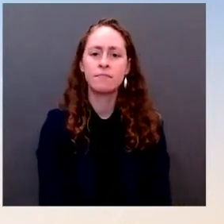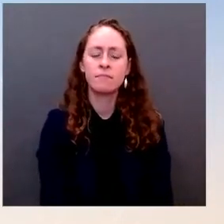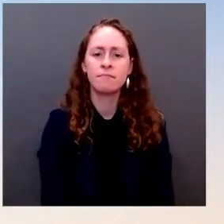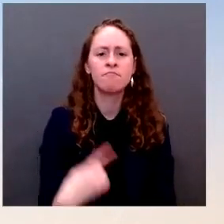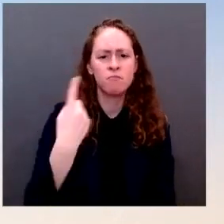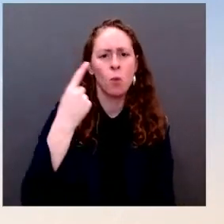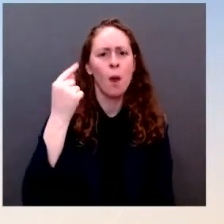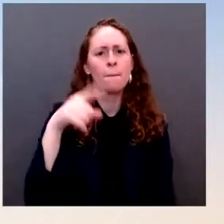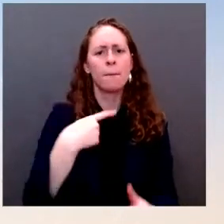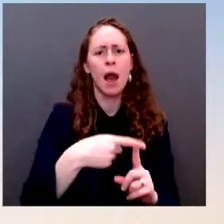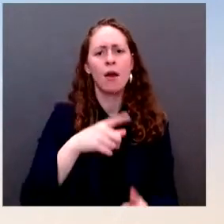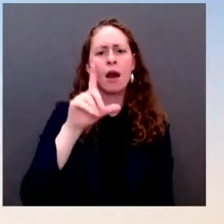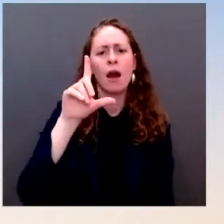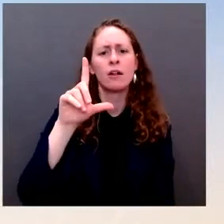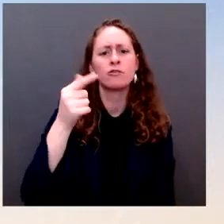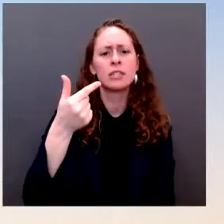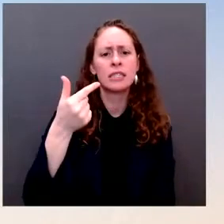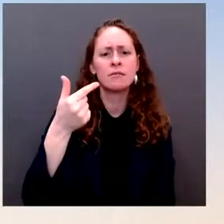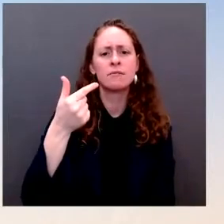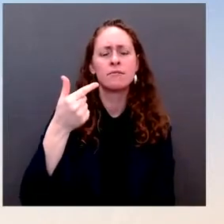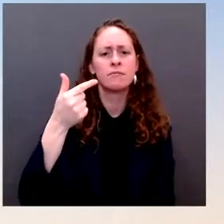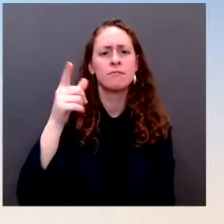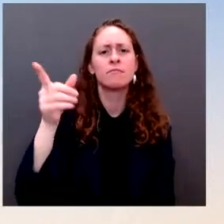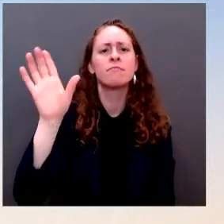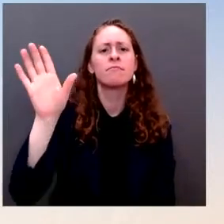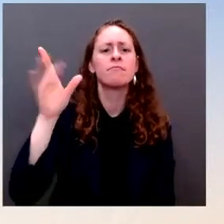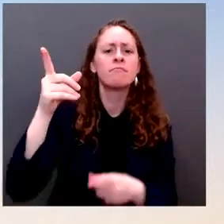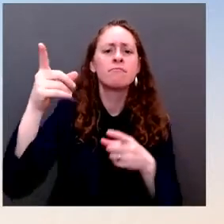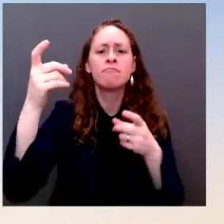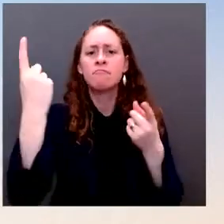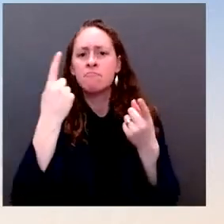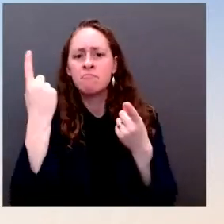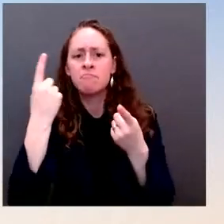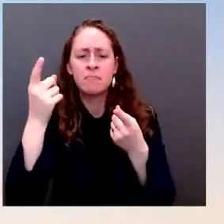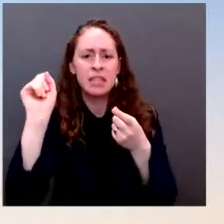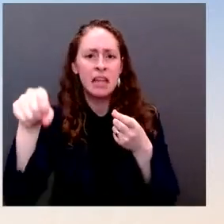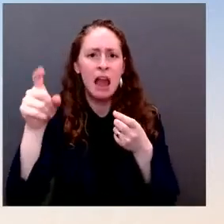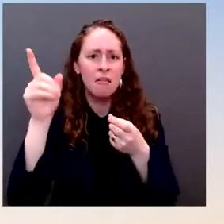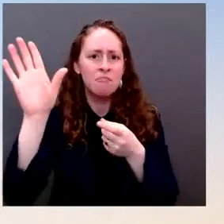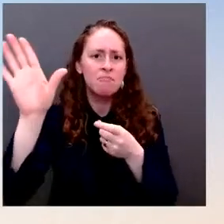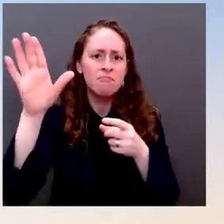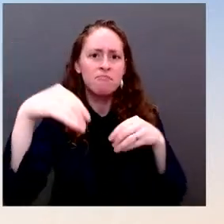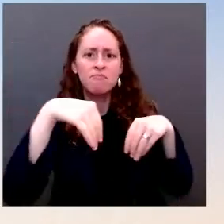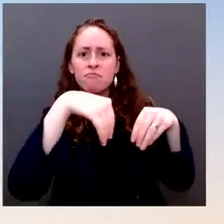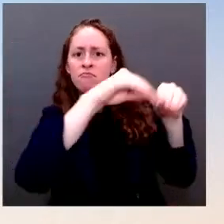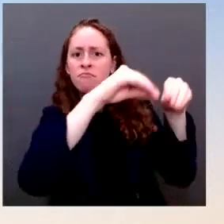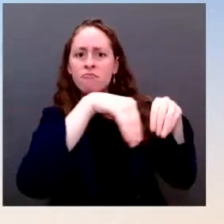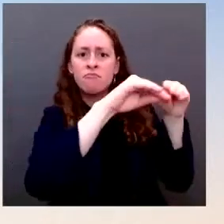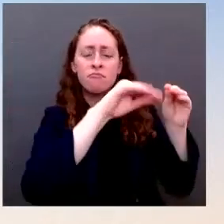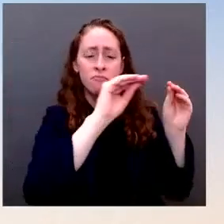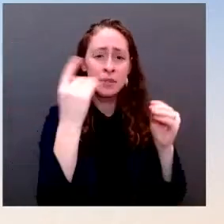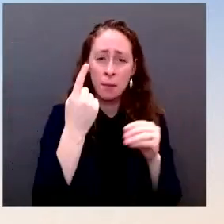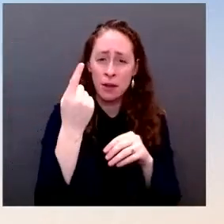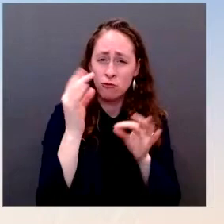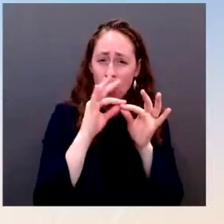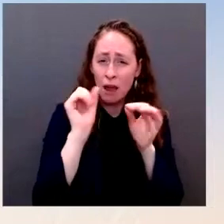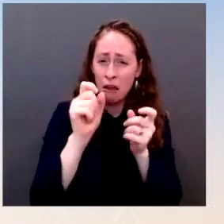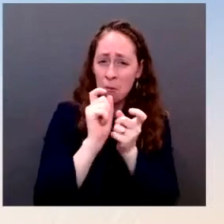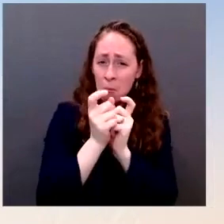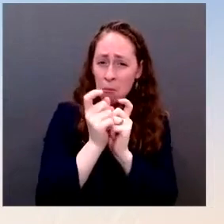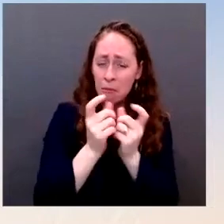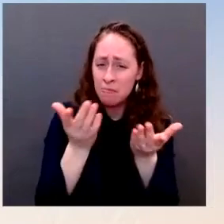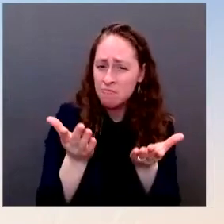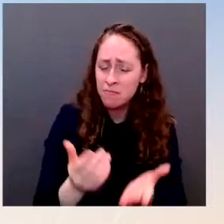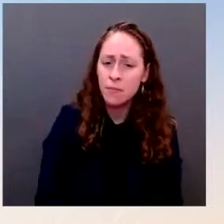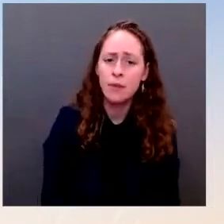terms of additional steps. I can just reiterate to you that the President raises and talks about the importance of taking every step we can to lower gas